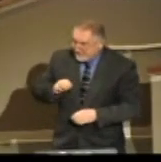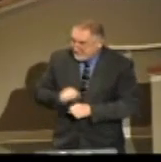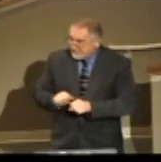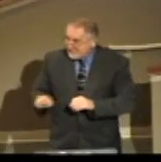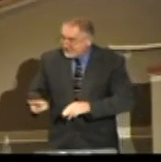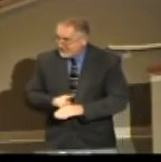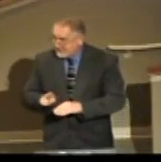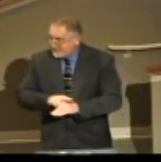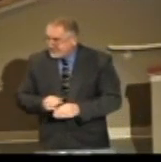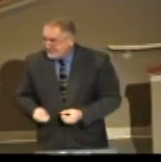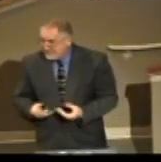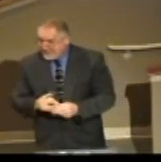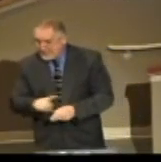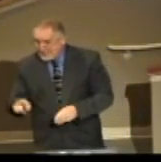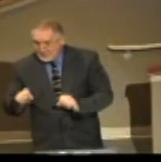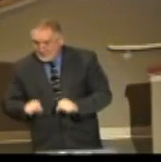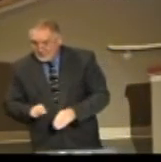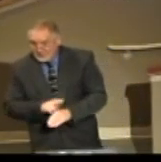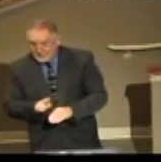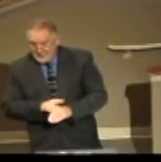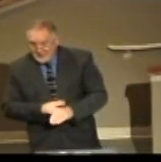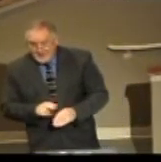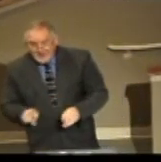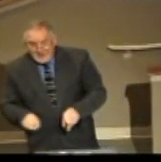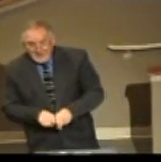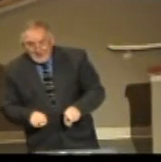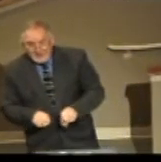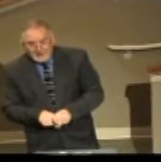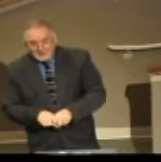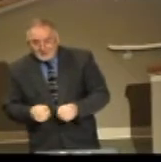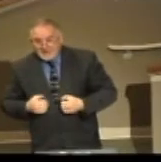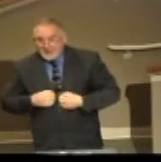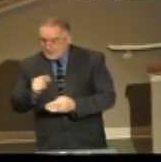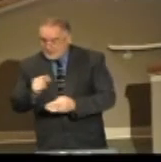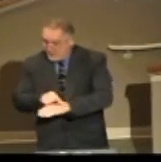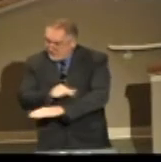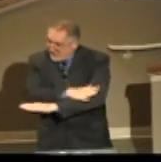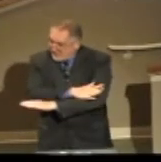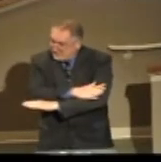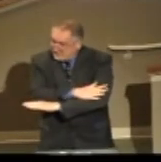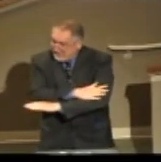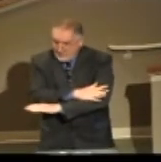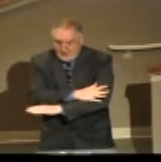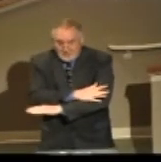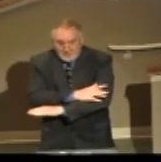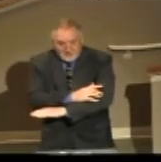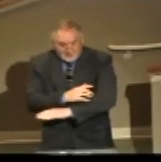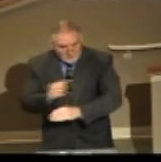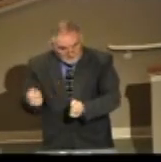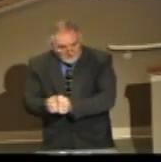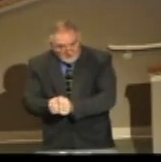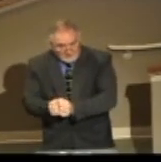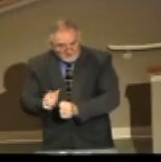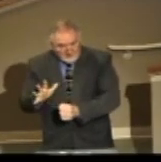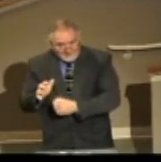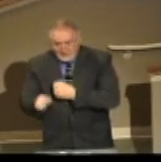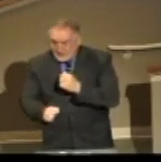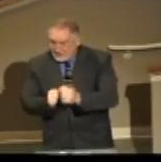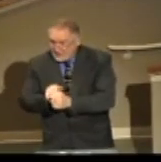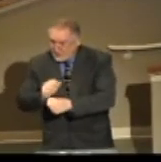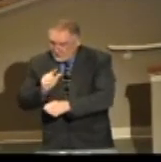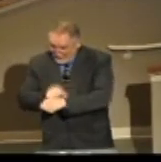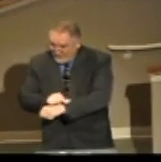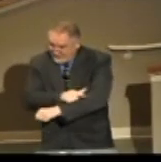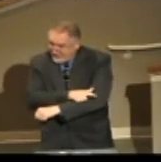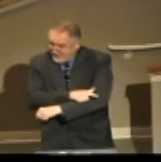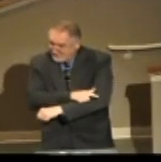Many of y'all can use it. And also, it has a warranty with it. You buy the warranty. It's less than $300 for five years, and the warranty is wonderful.